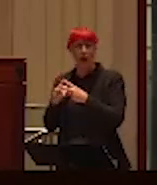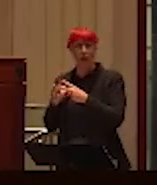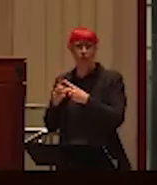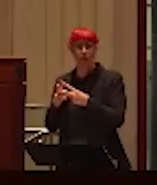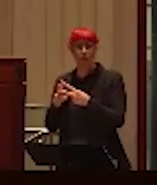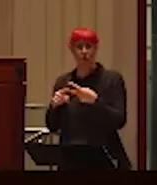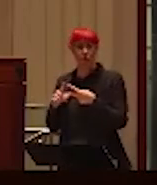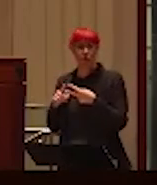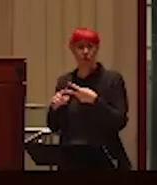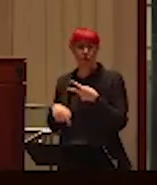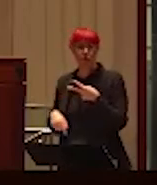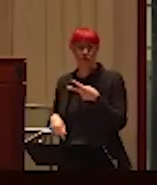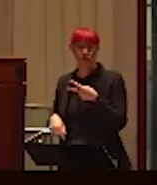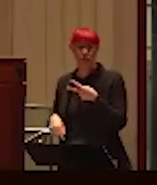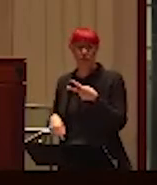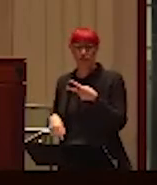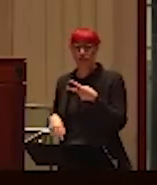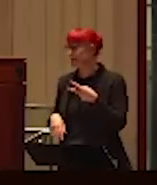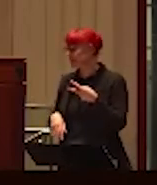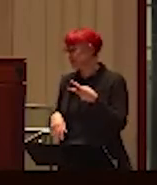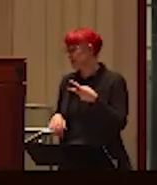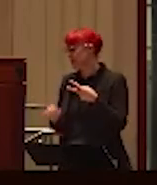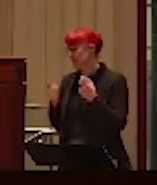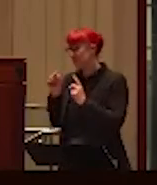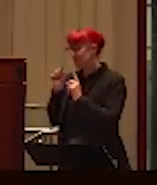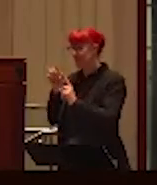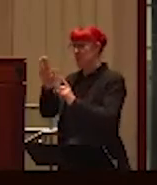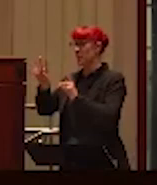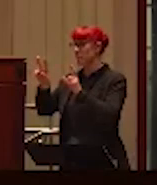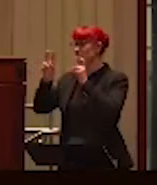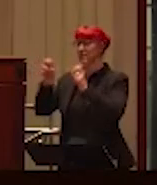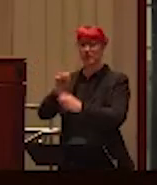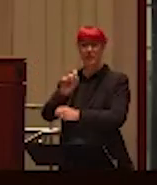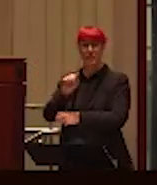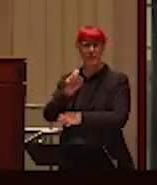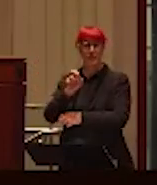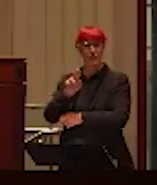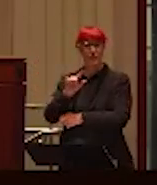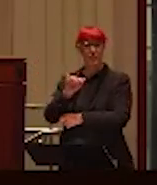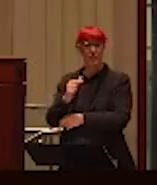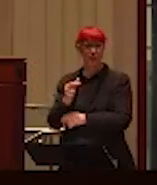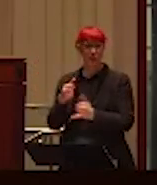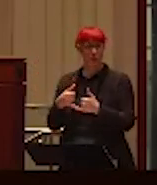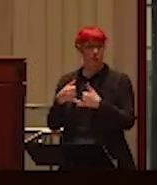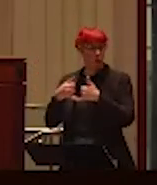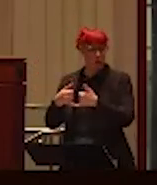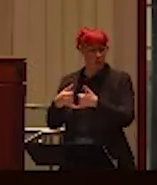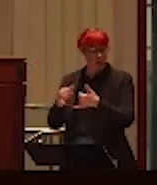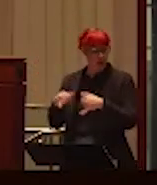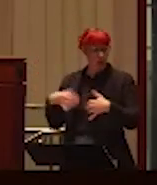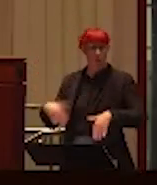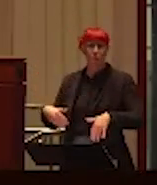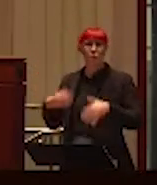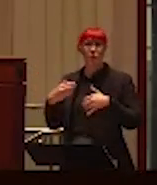and so that finally gets us to your, your subject. This, the Sterling Award. And that is another extremely powerful